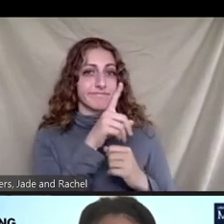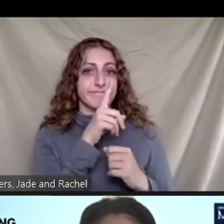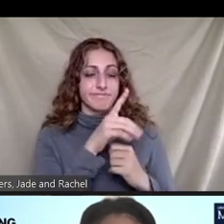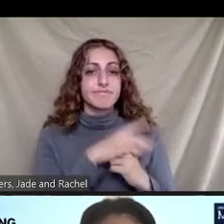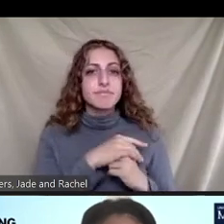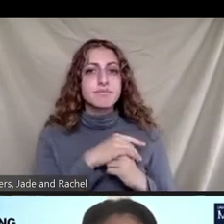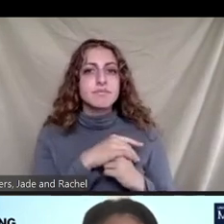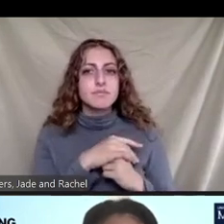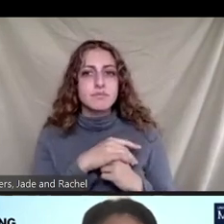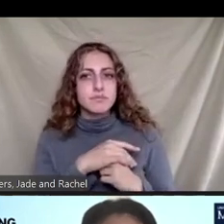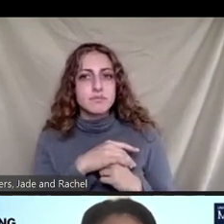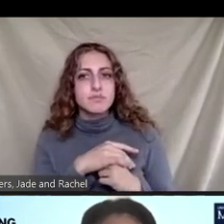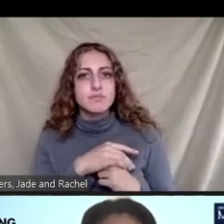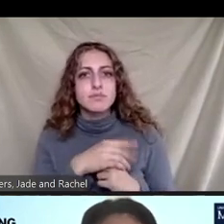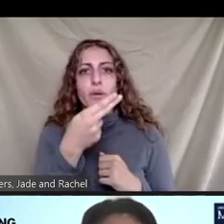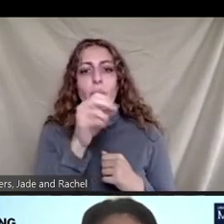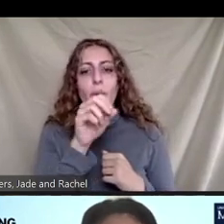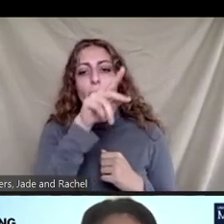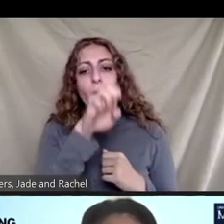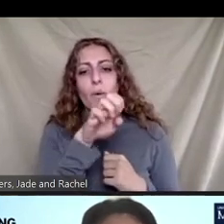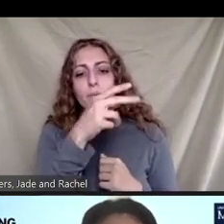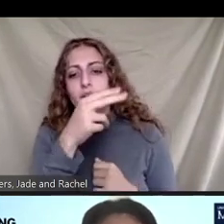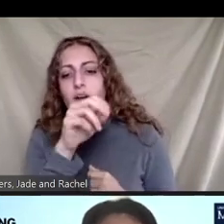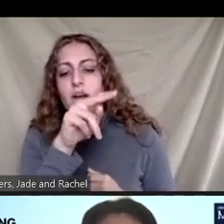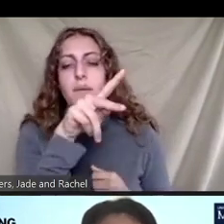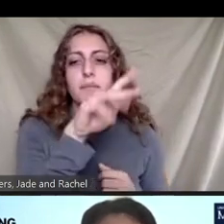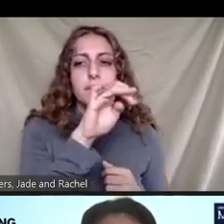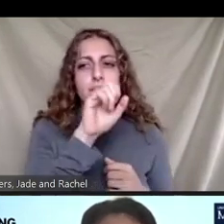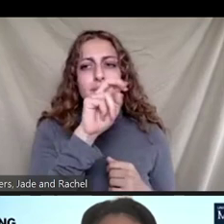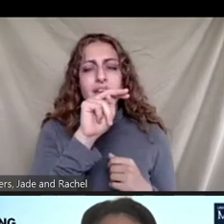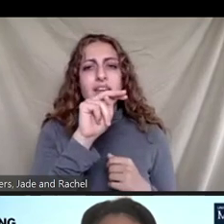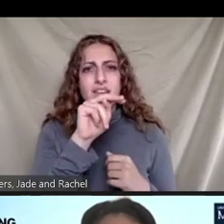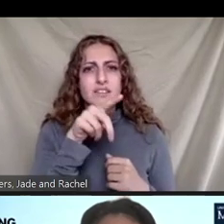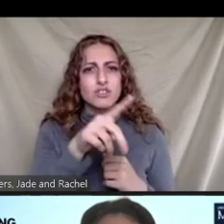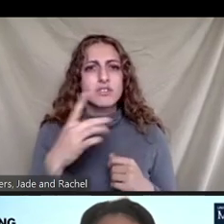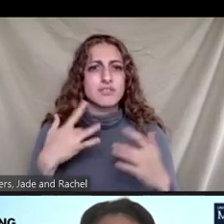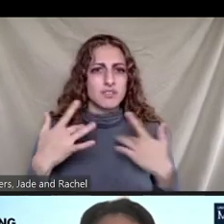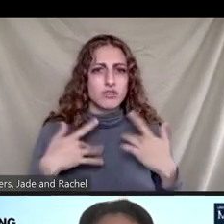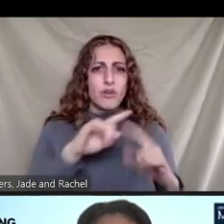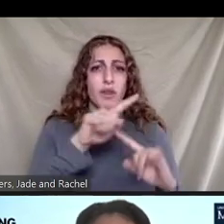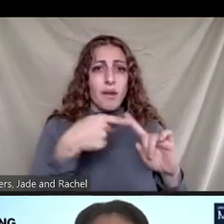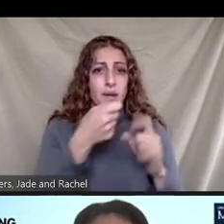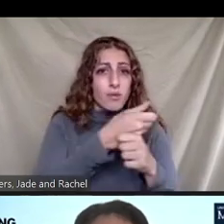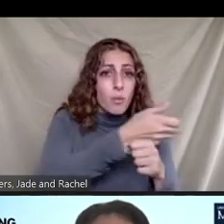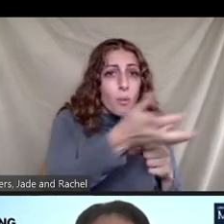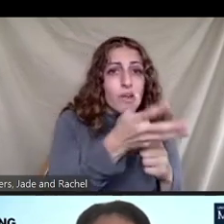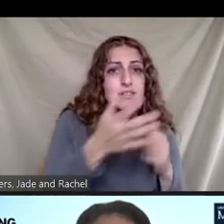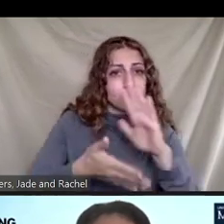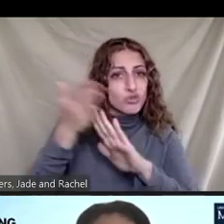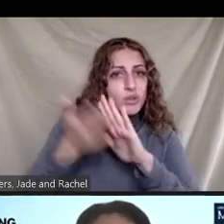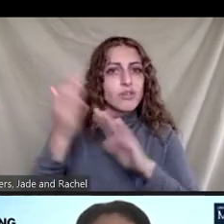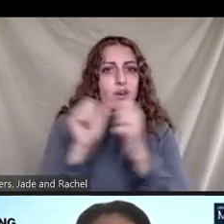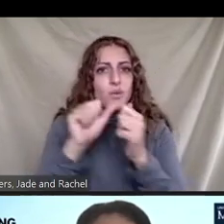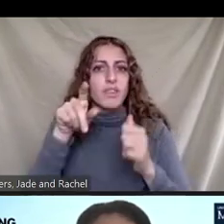This is Hope Hoffman. And she says she's concerned about the waste generated by single use PPE, the mass and face shields, which